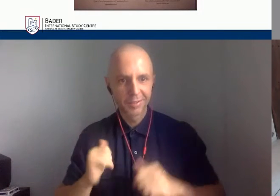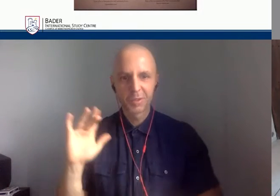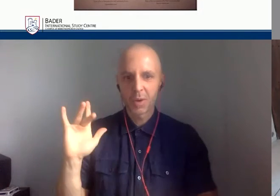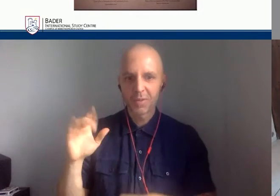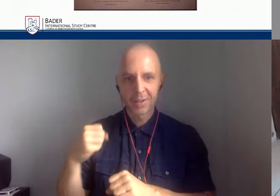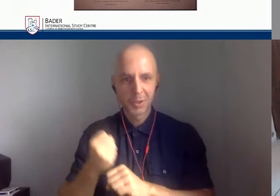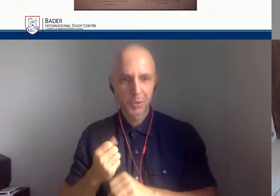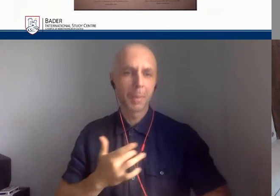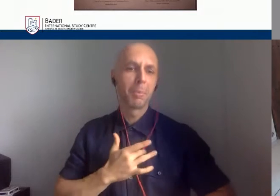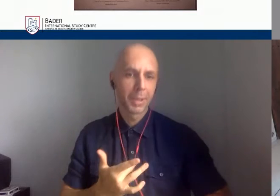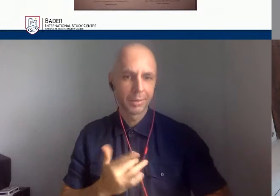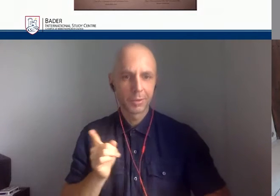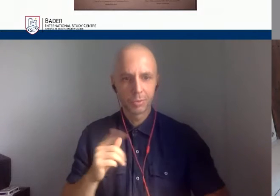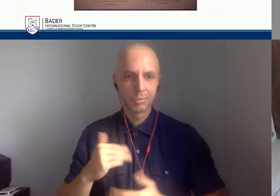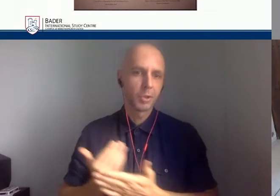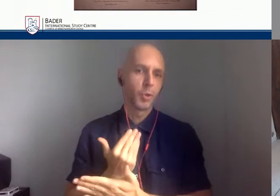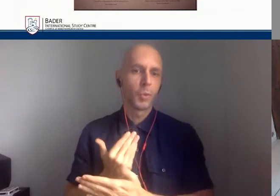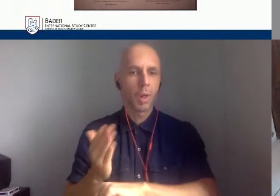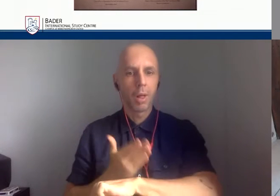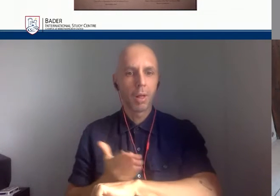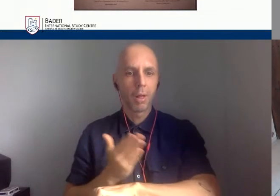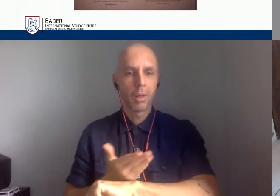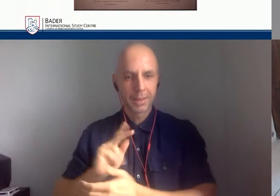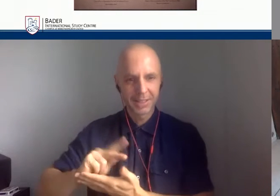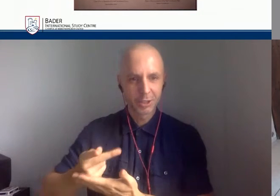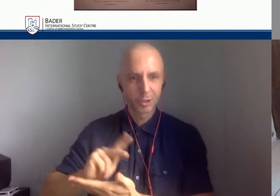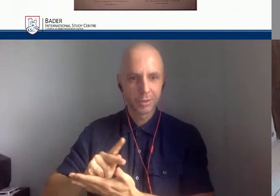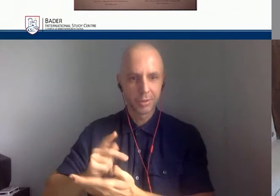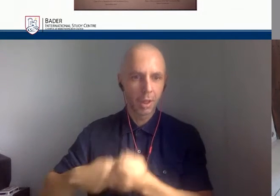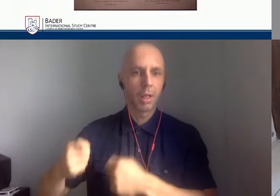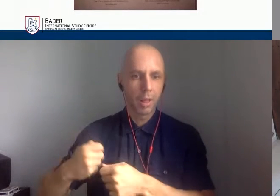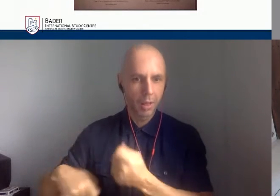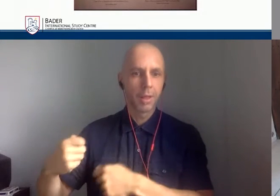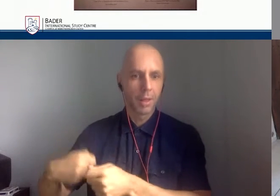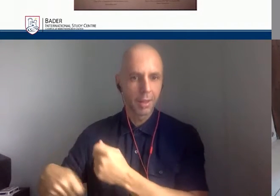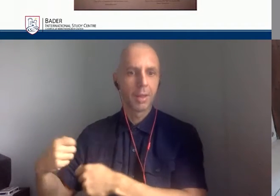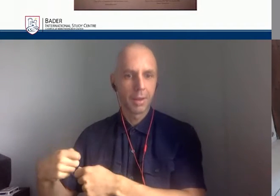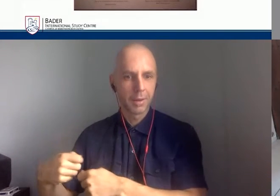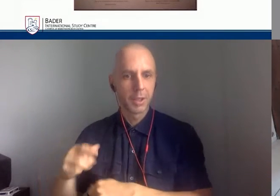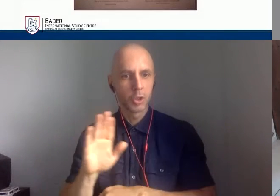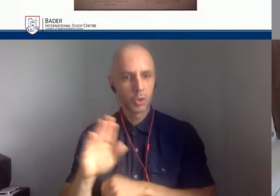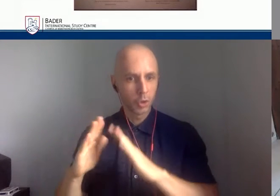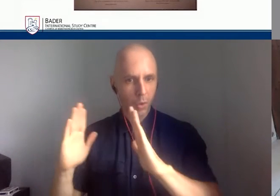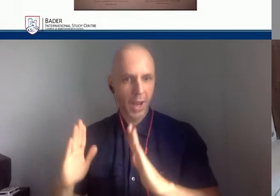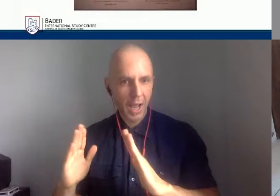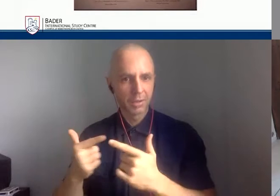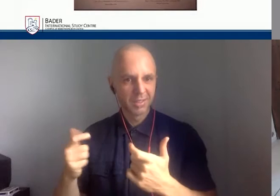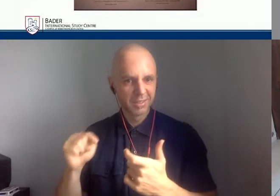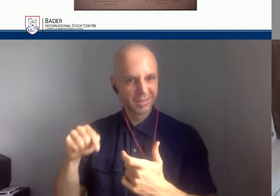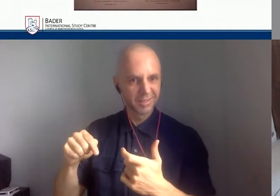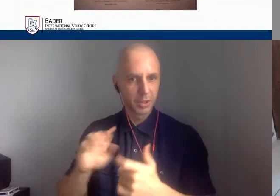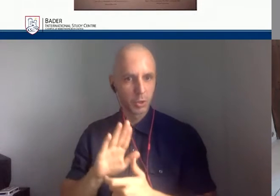and we are rapidly changing our lived environment, our built environment